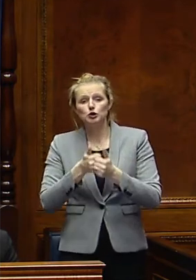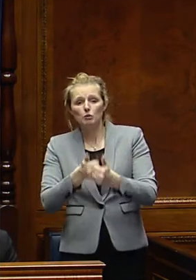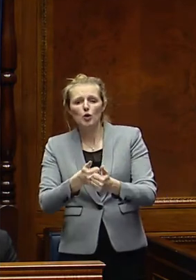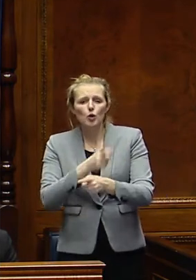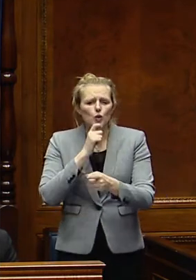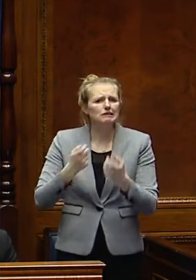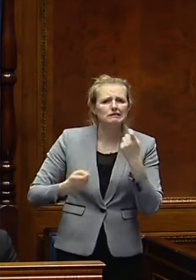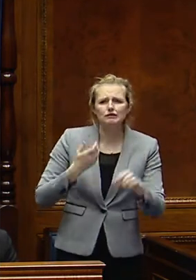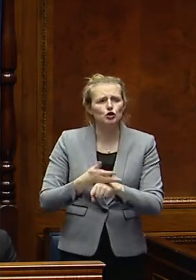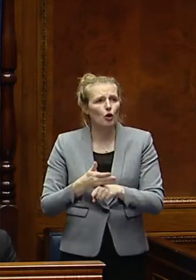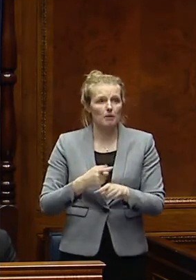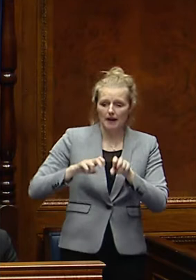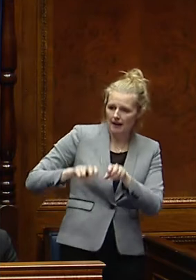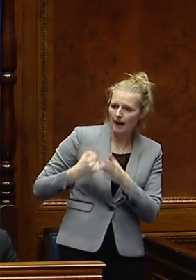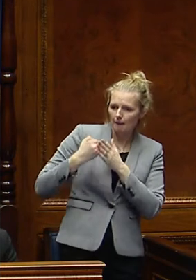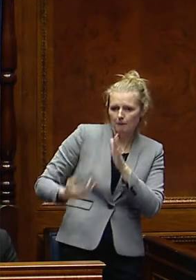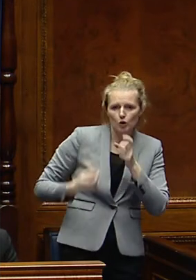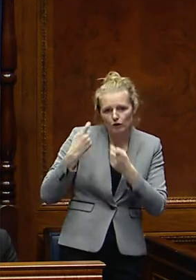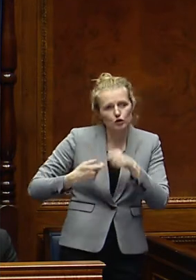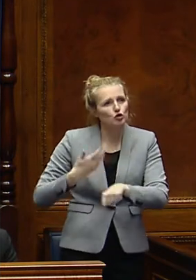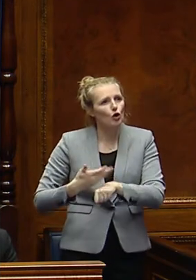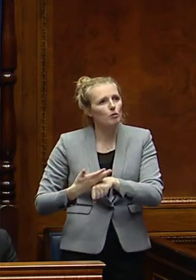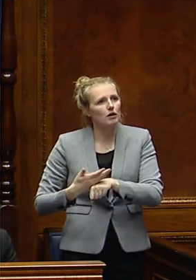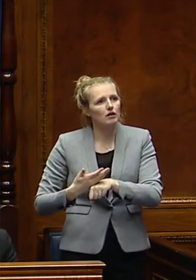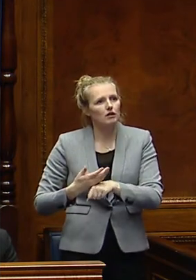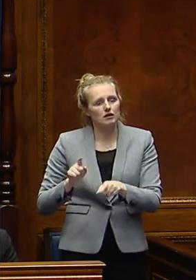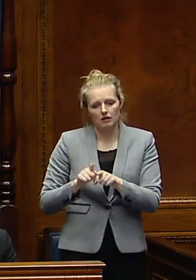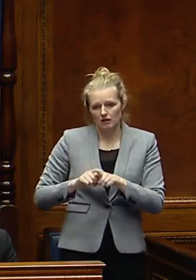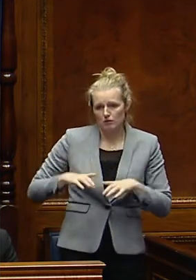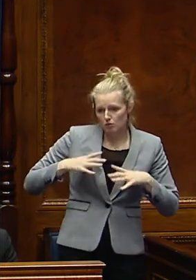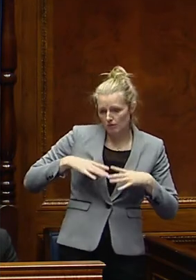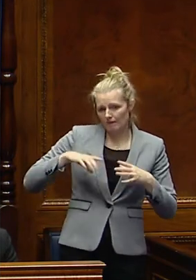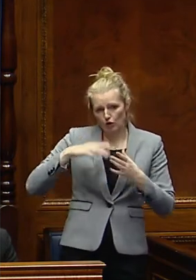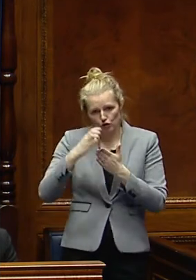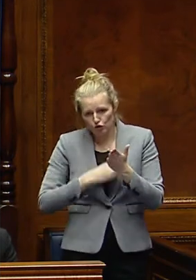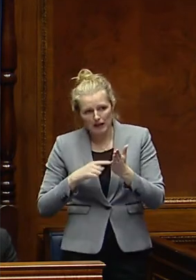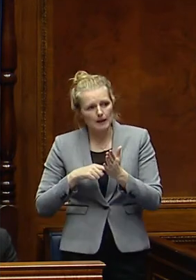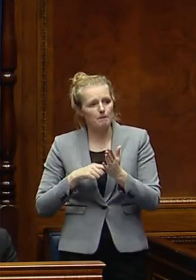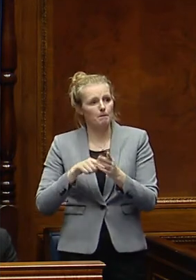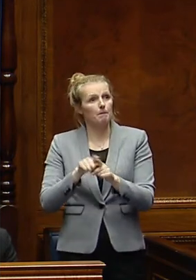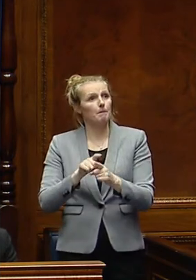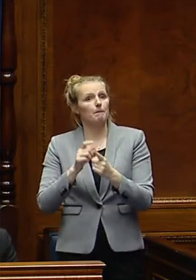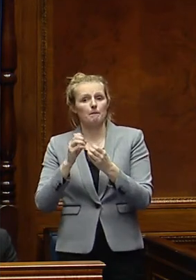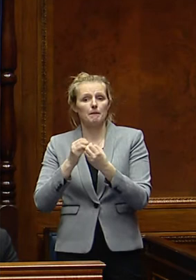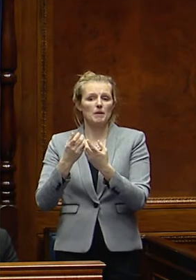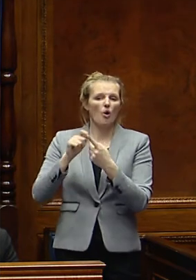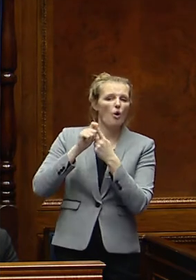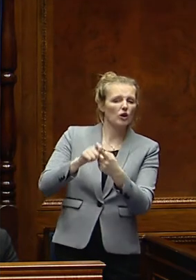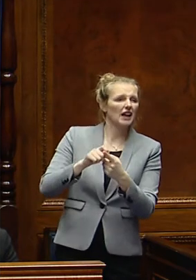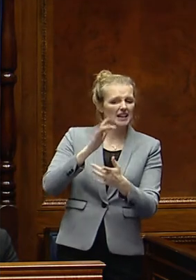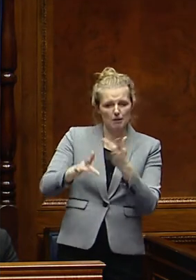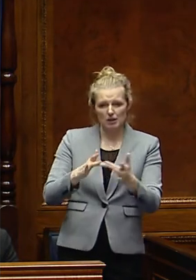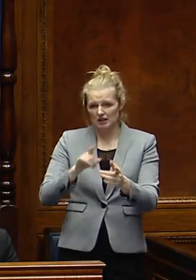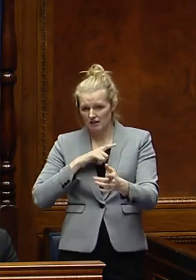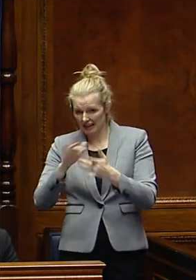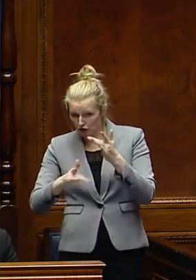seeking employment to find jobs and prepare for curriculum VAT, and also make online applications through the internet